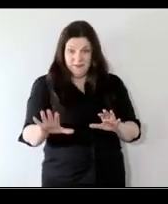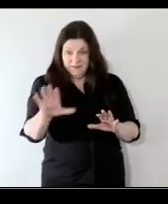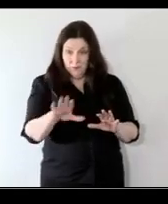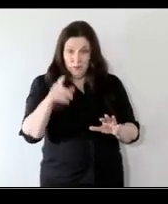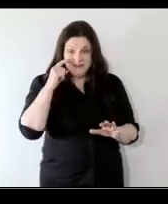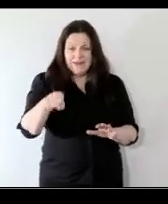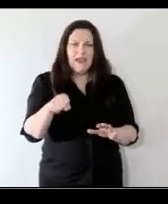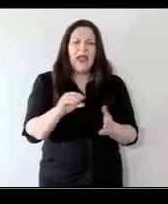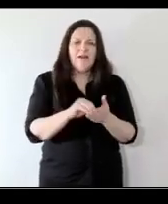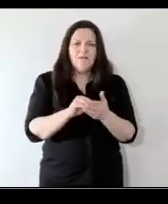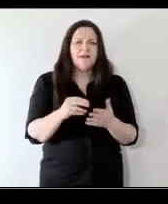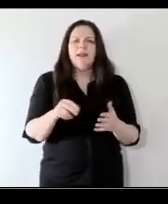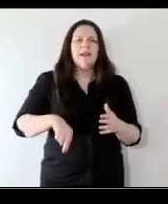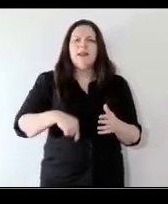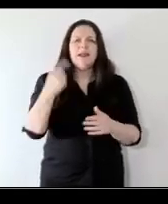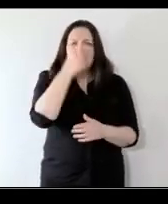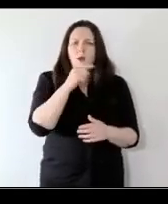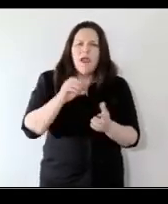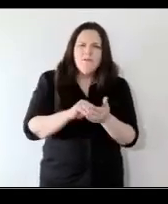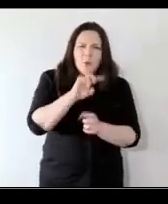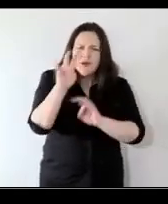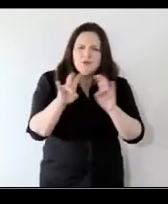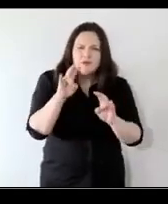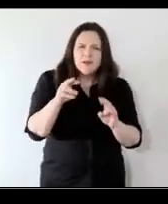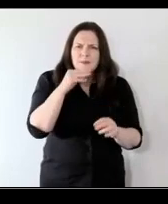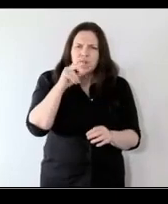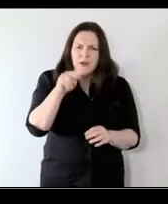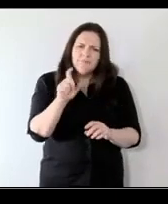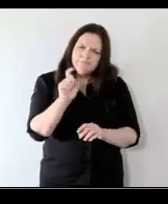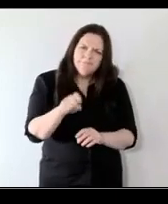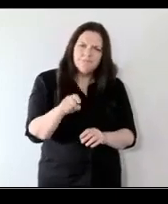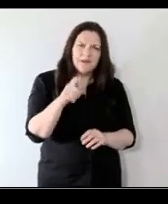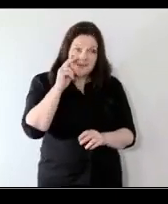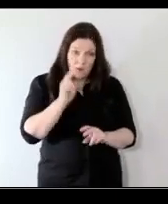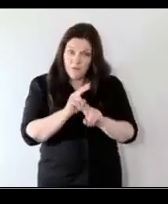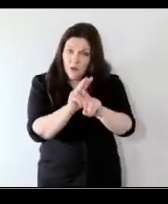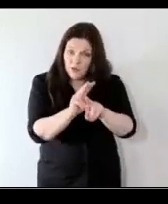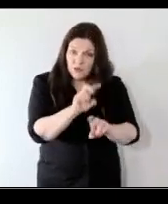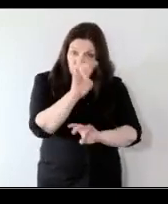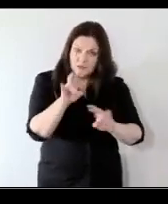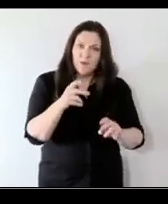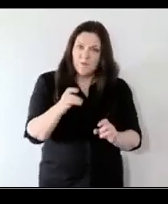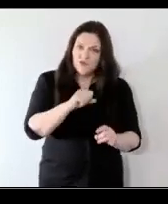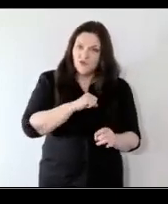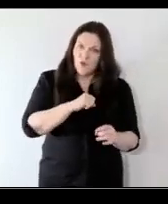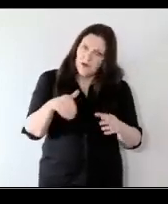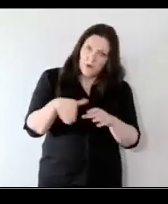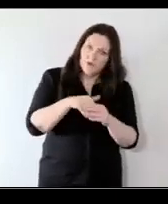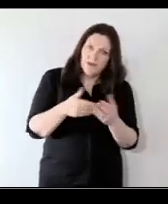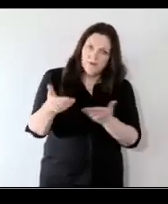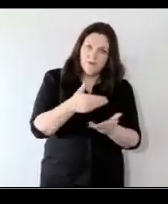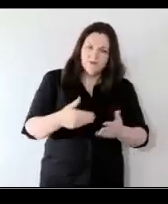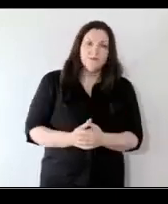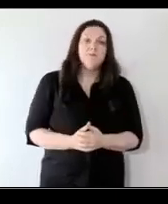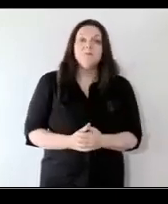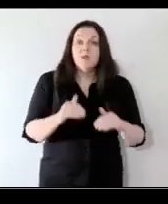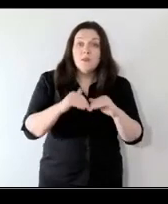throughout this conversation for the next hour, come in there with your questions. We're going to be monitoring them in real time and making sure we're weaving them into the conversation and